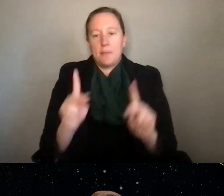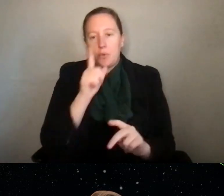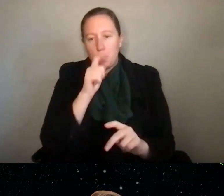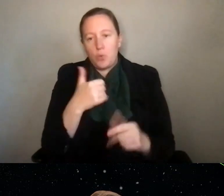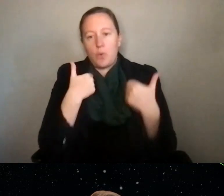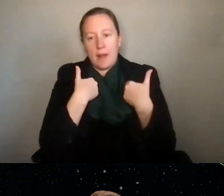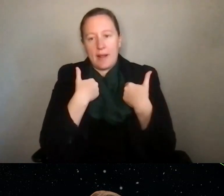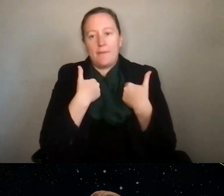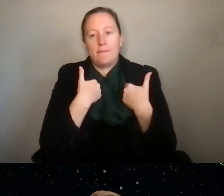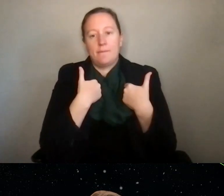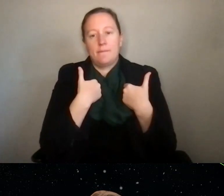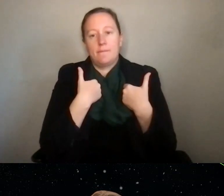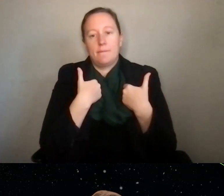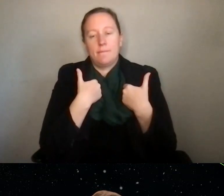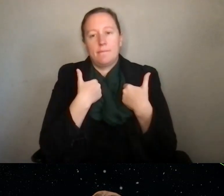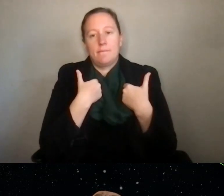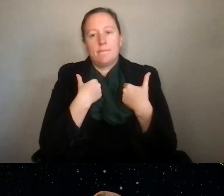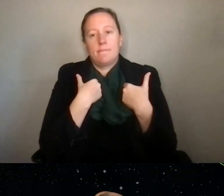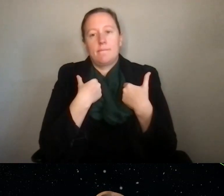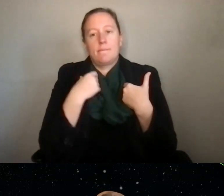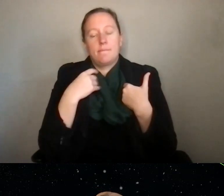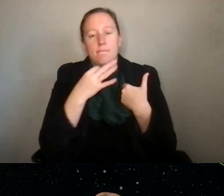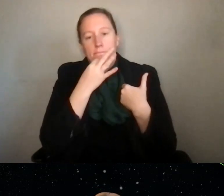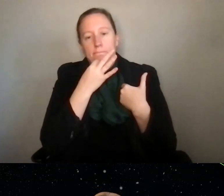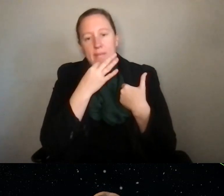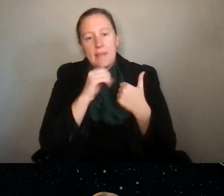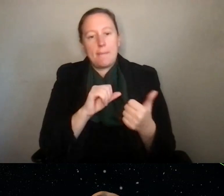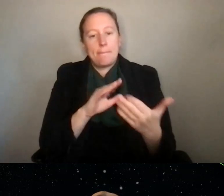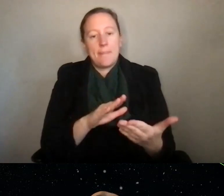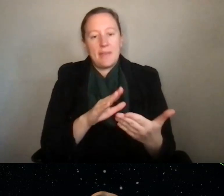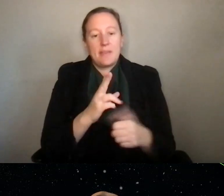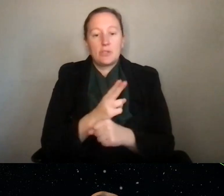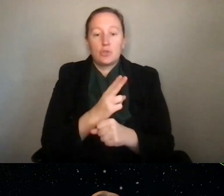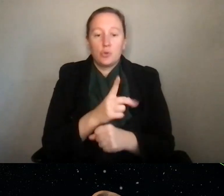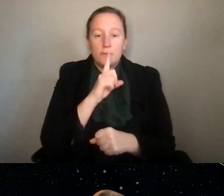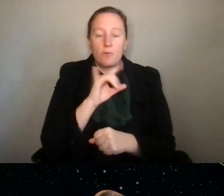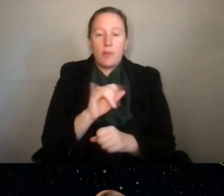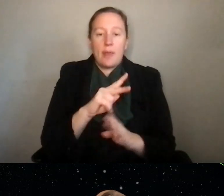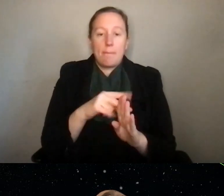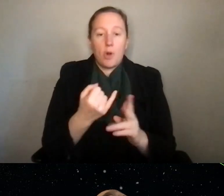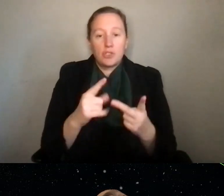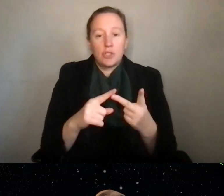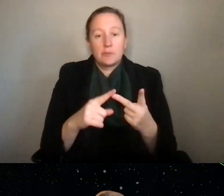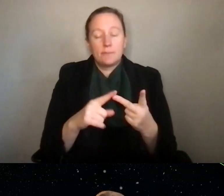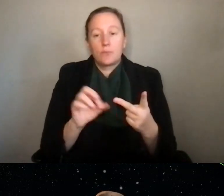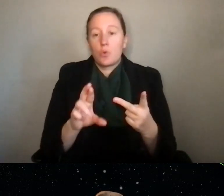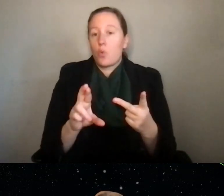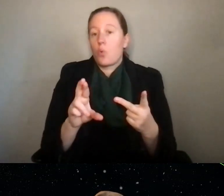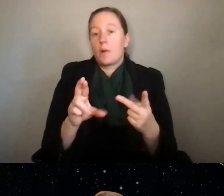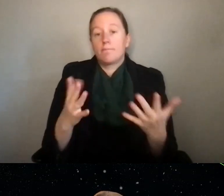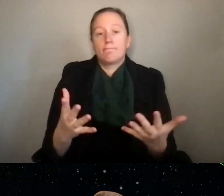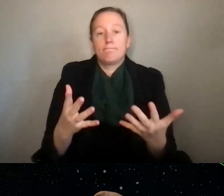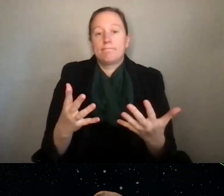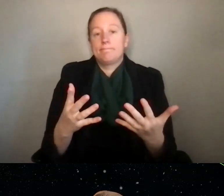who are experts maybe in the methods that are being used in a project or that